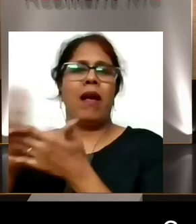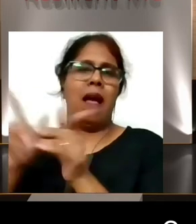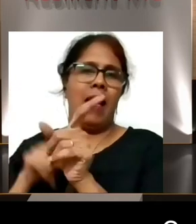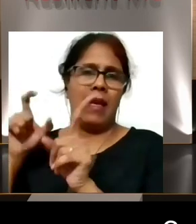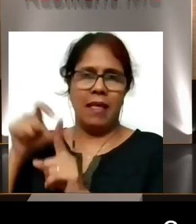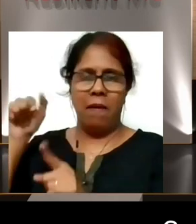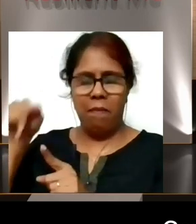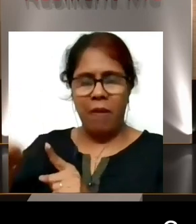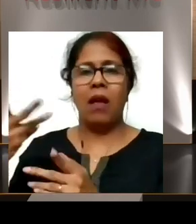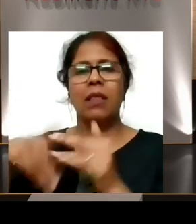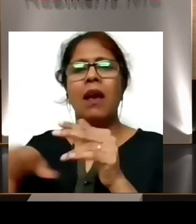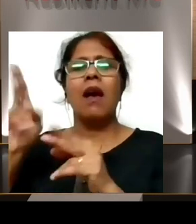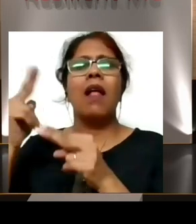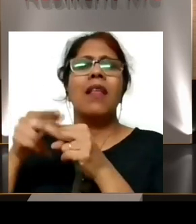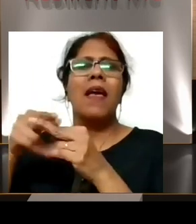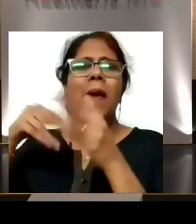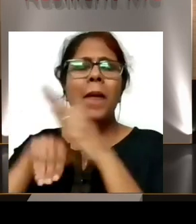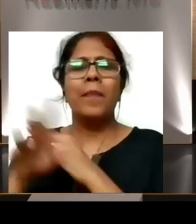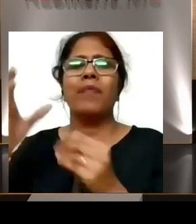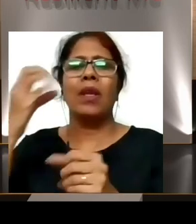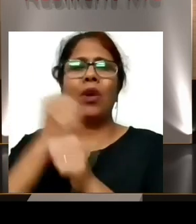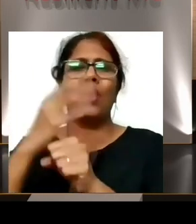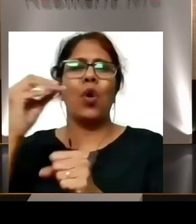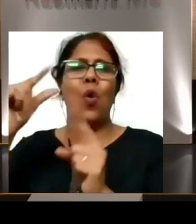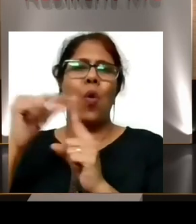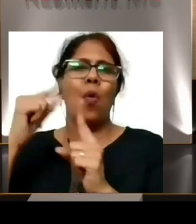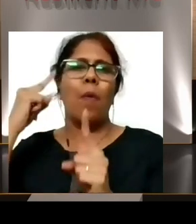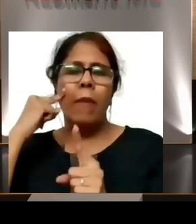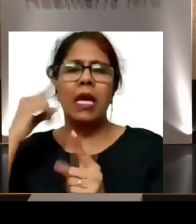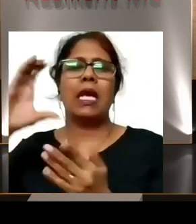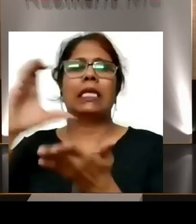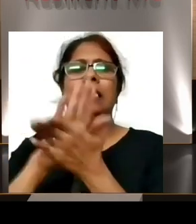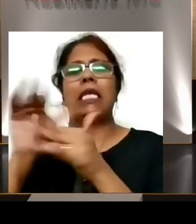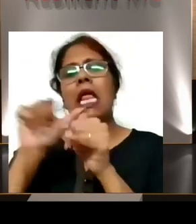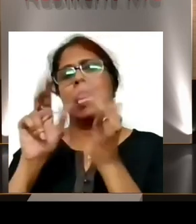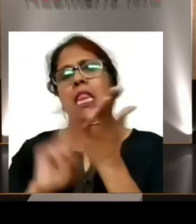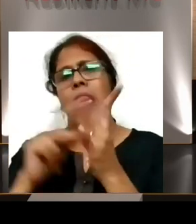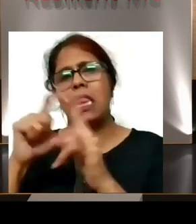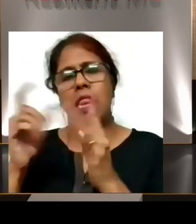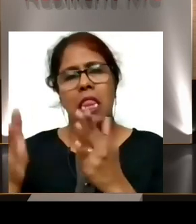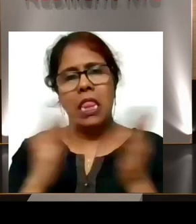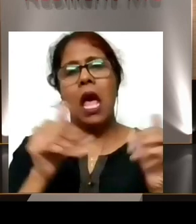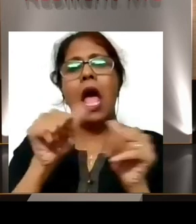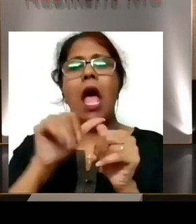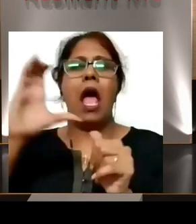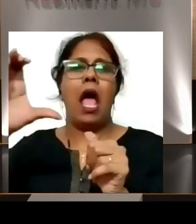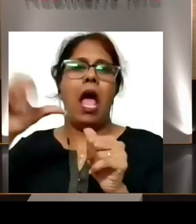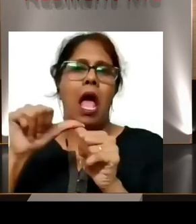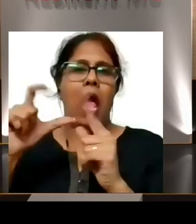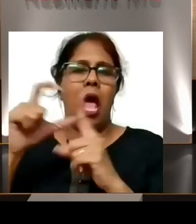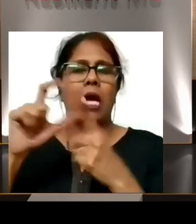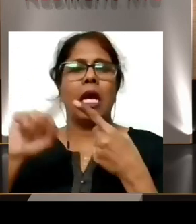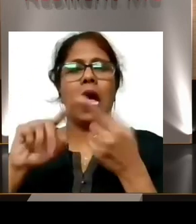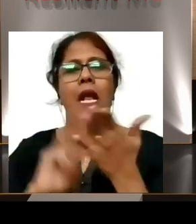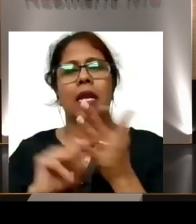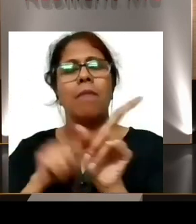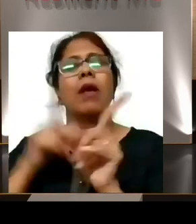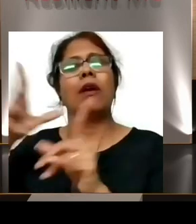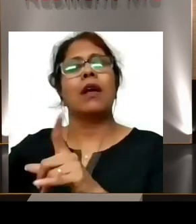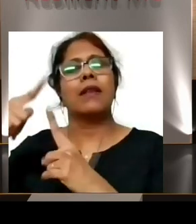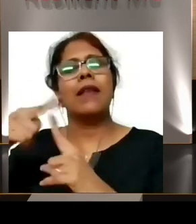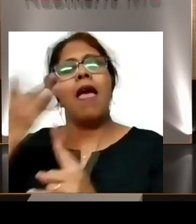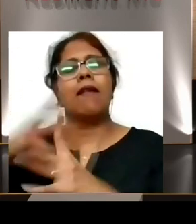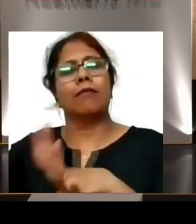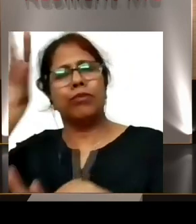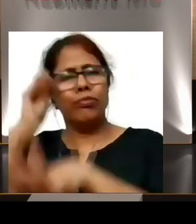in 2018. There, I was training full-time and also I was playing, I'm just, I was just enjoying.